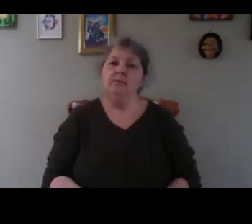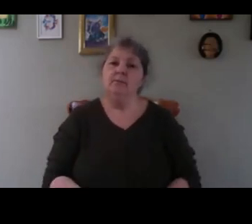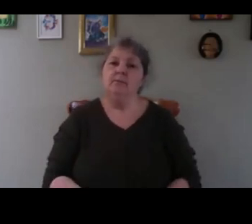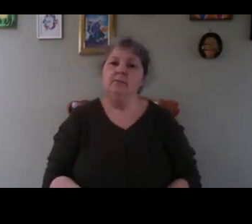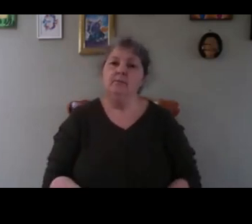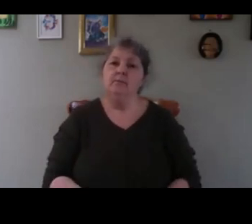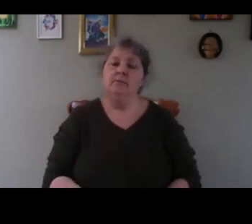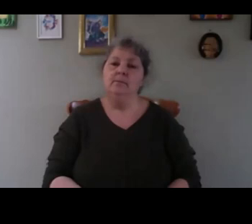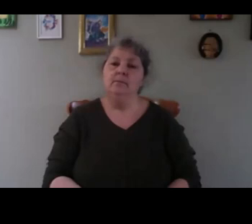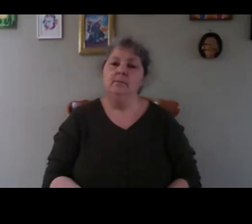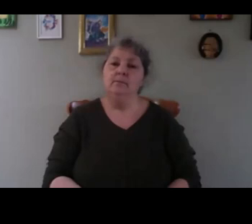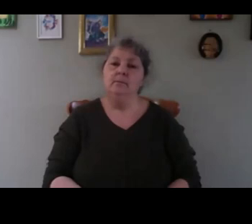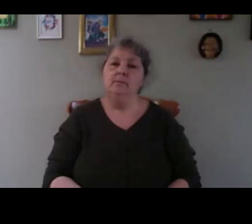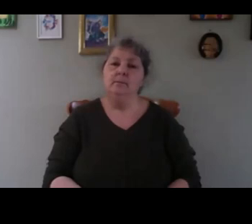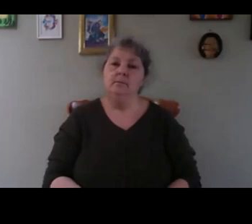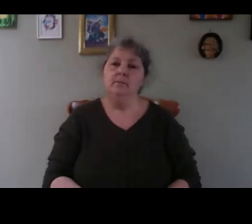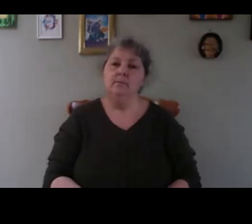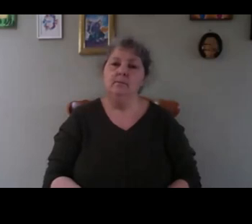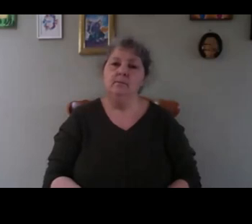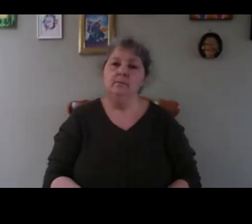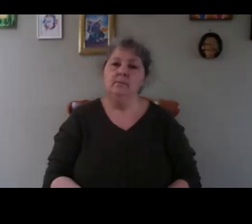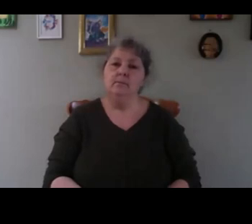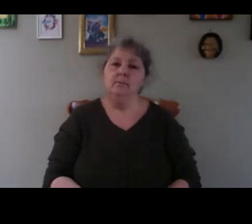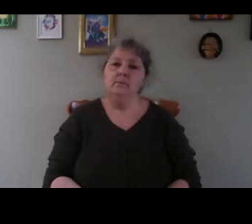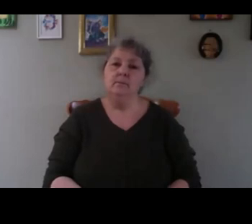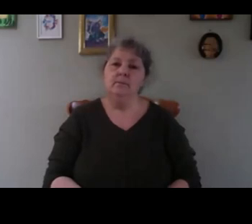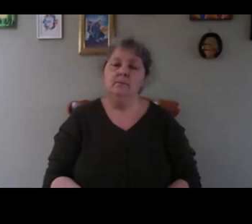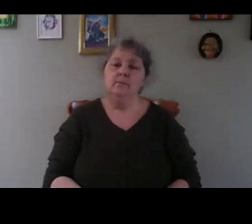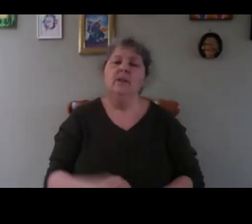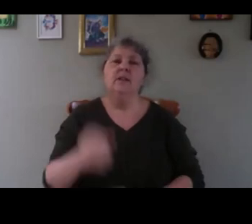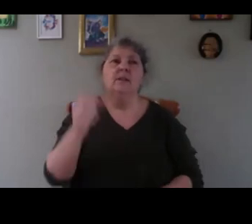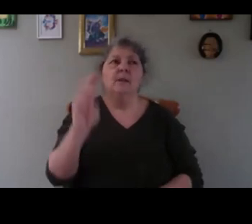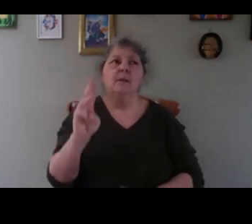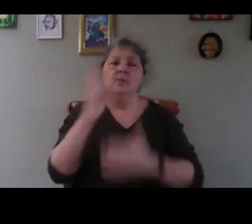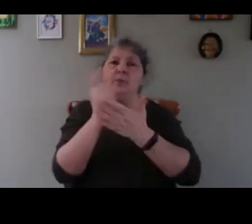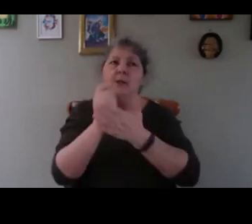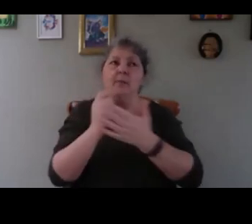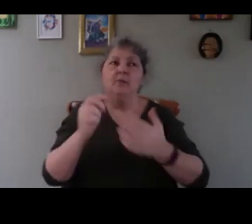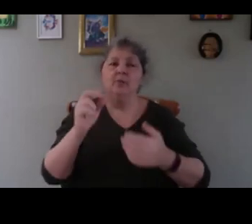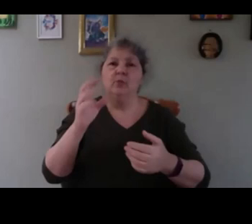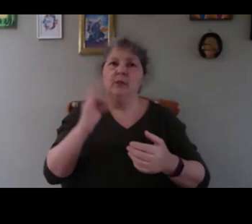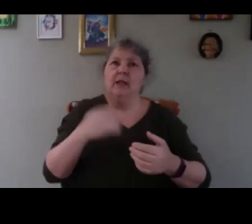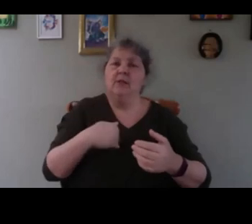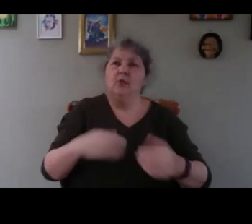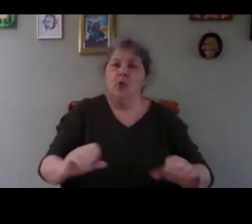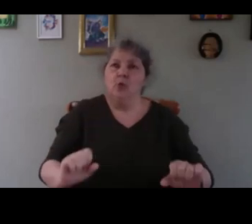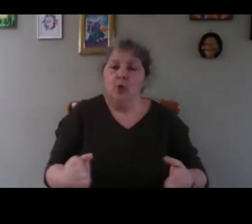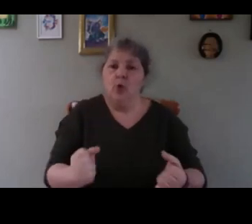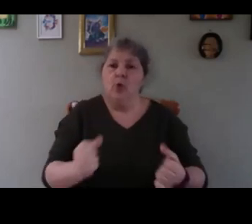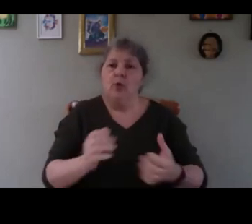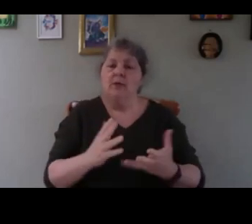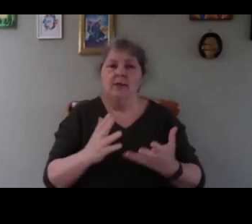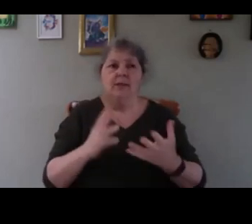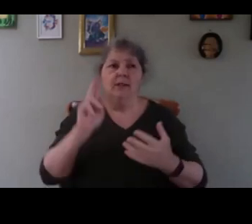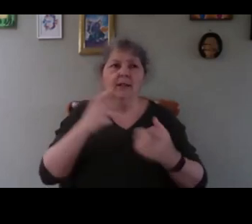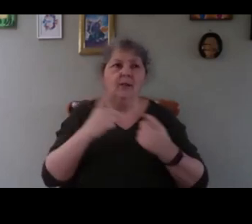to get now in September the so-called tropical storms and they do a lot of damage because